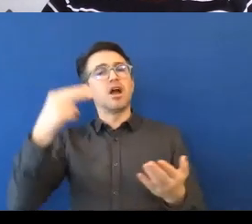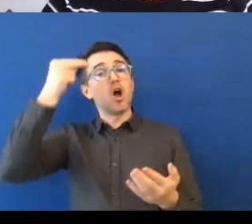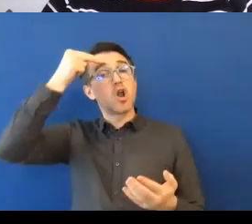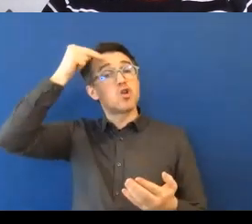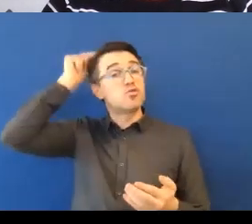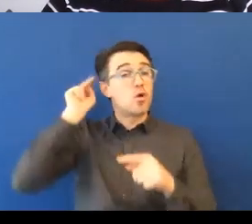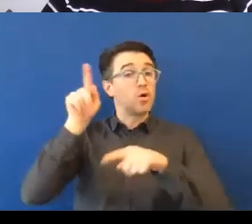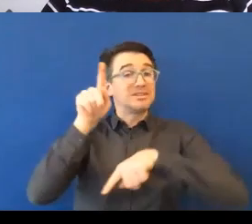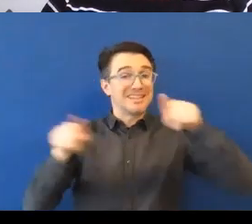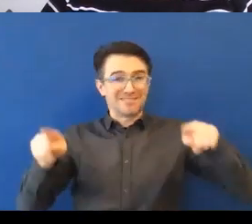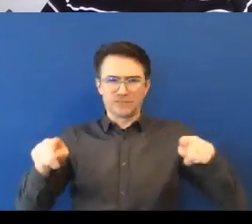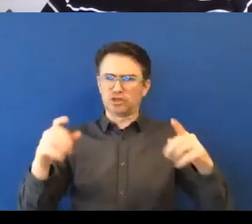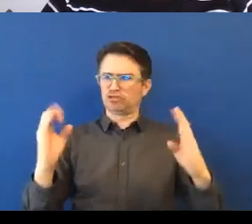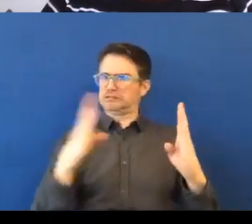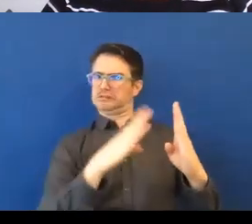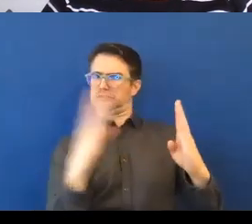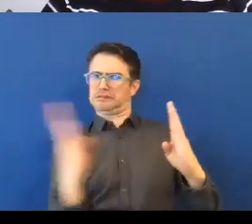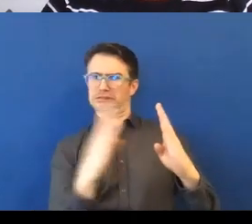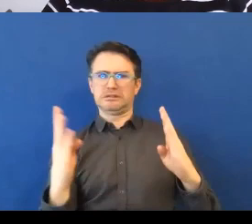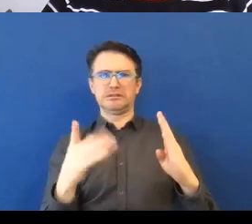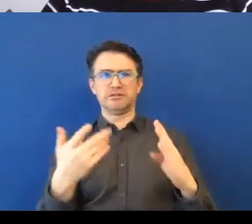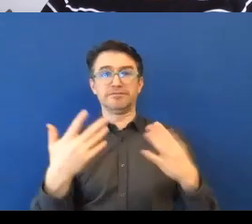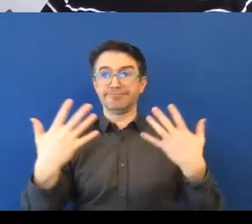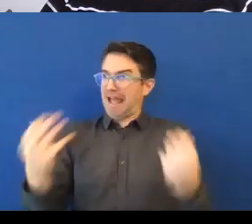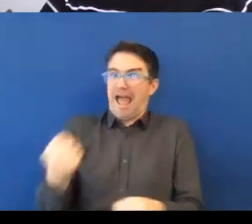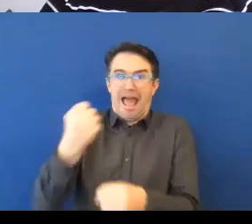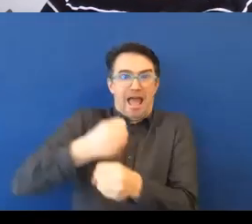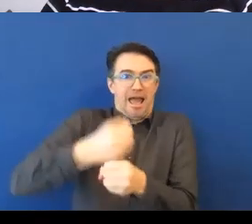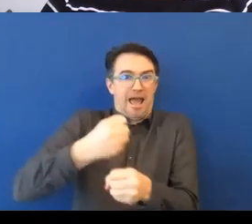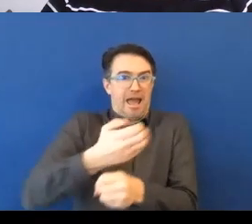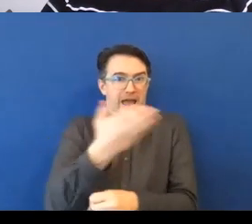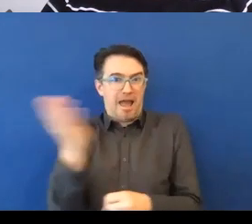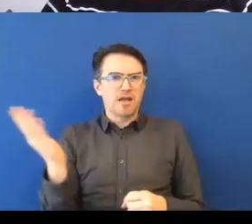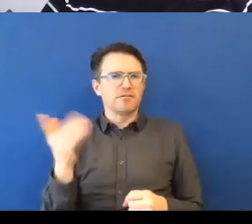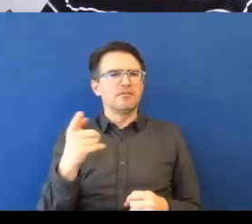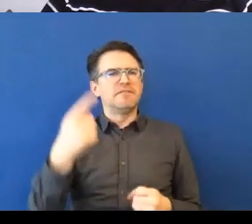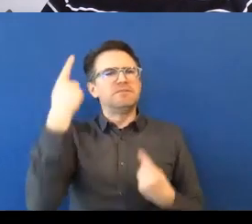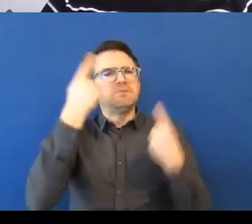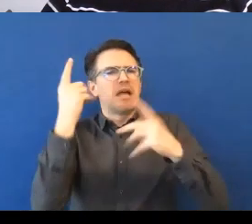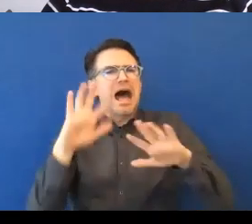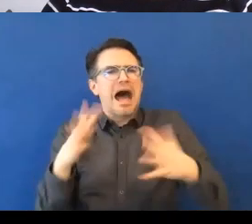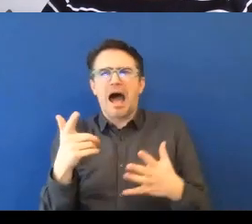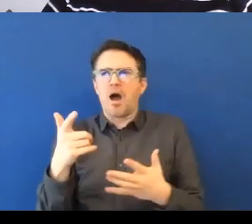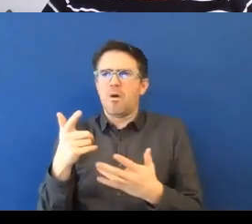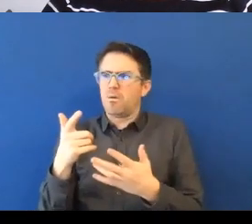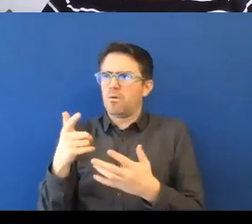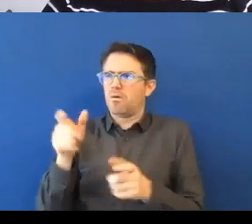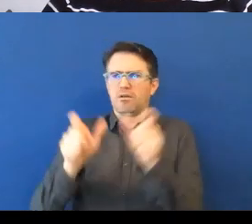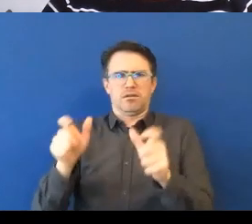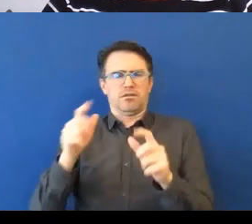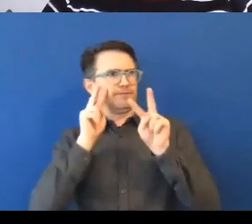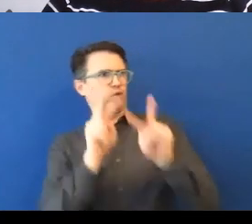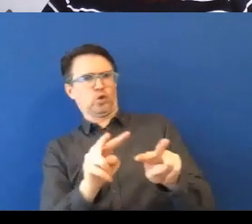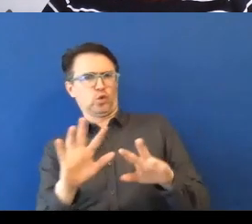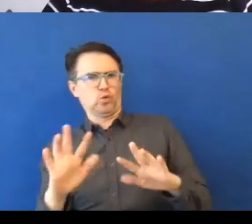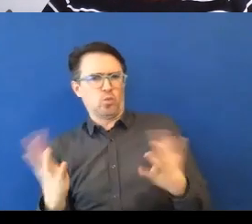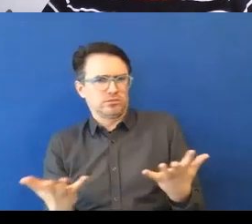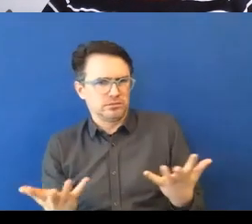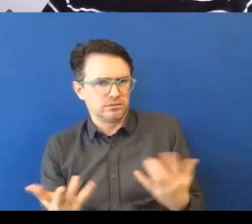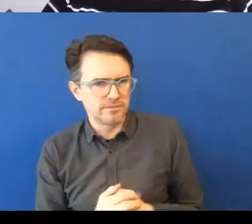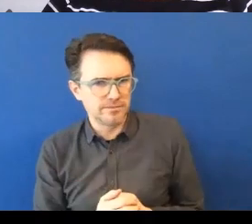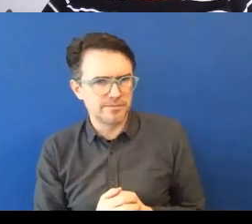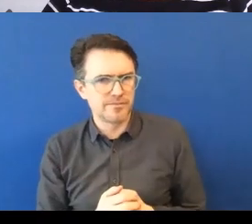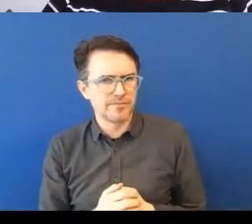so I think that a lot of this is down to culture. And I think that just